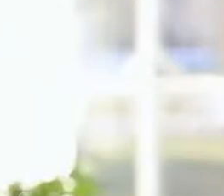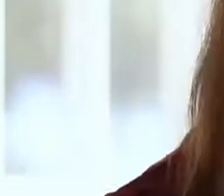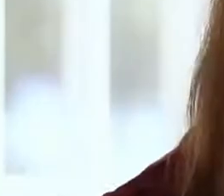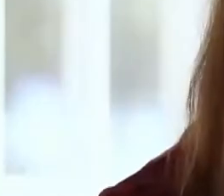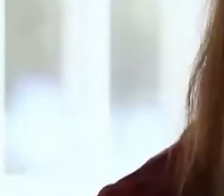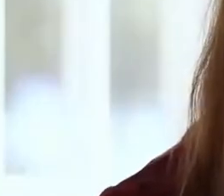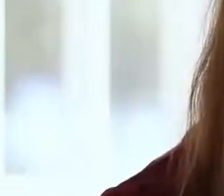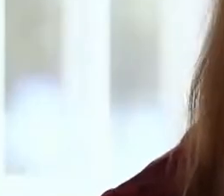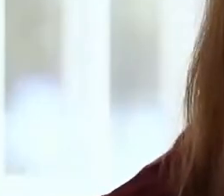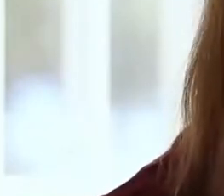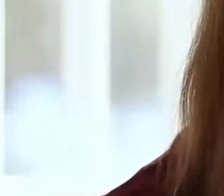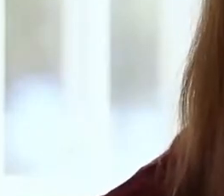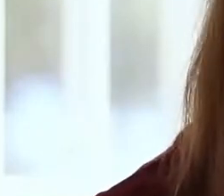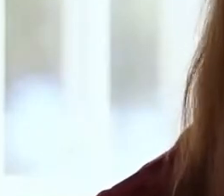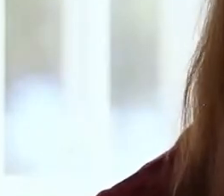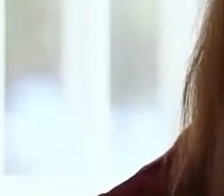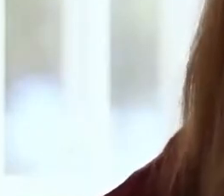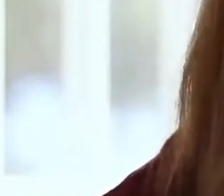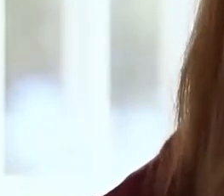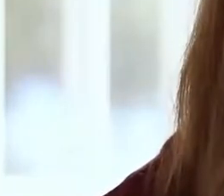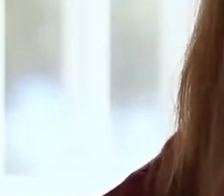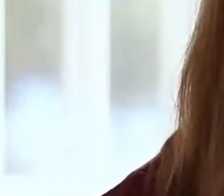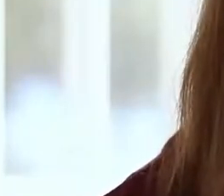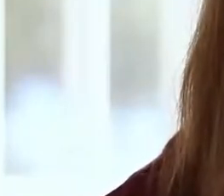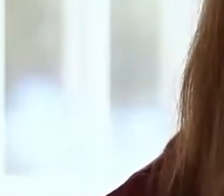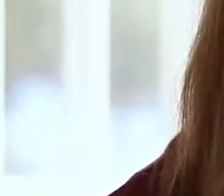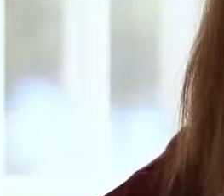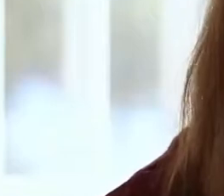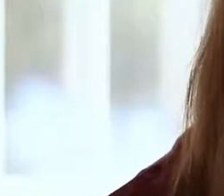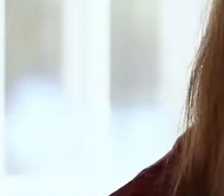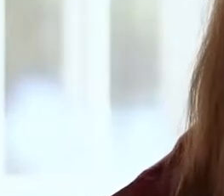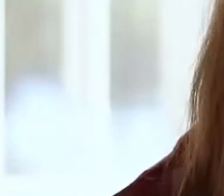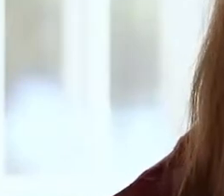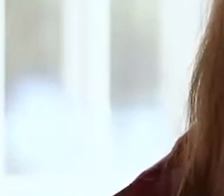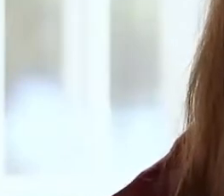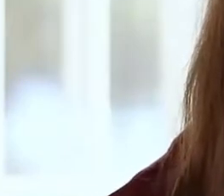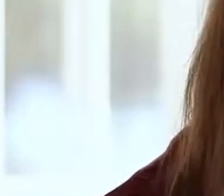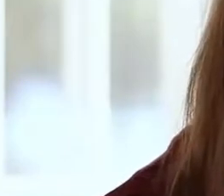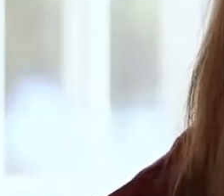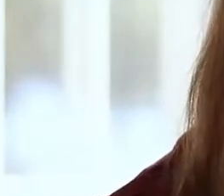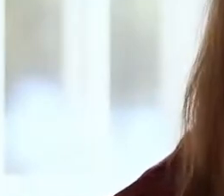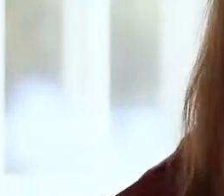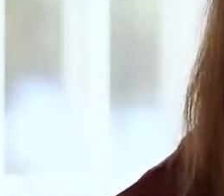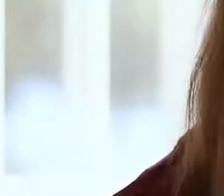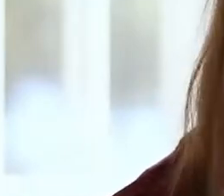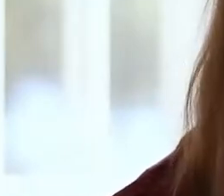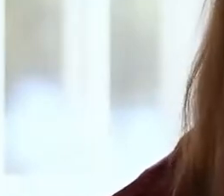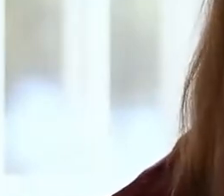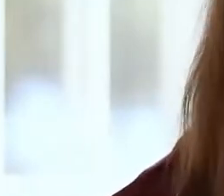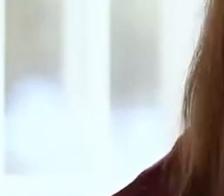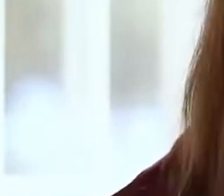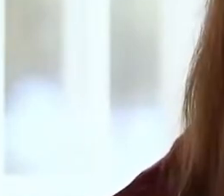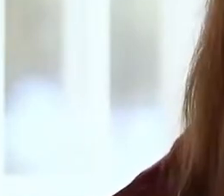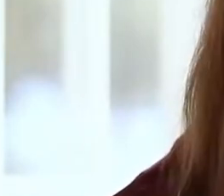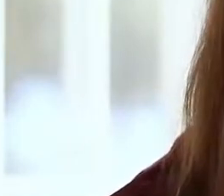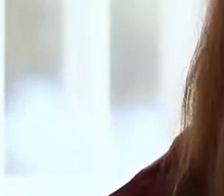girls we must guarantee women's participation and leadership in society online and offline violence